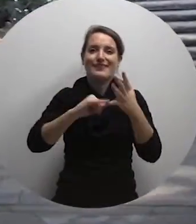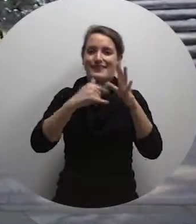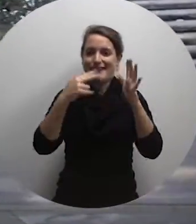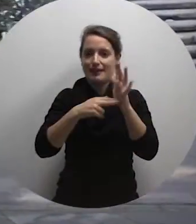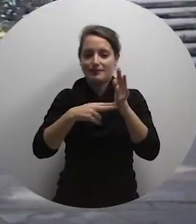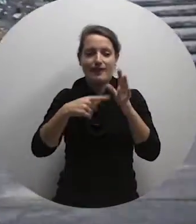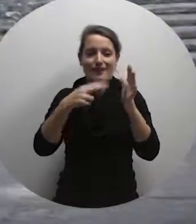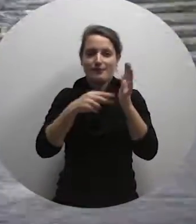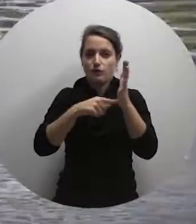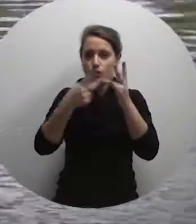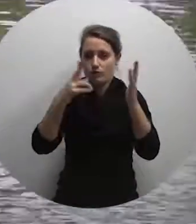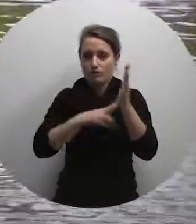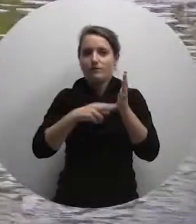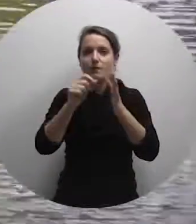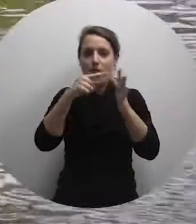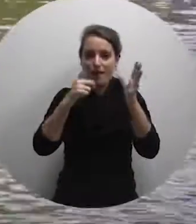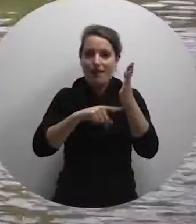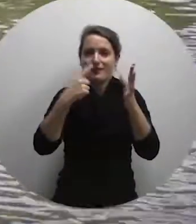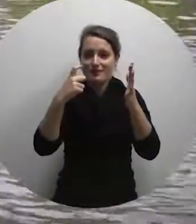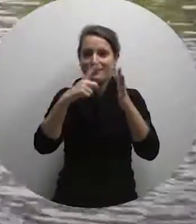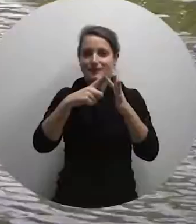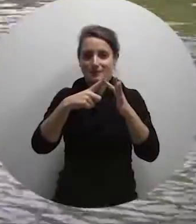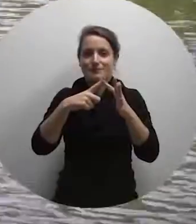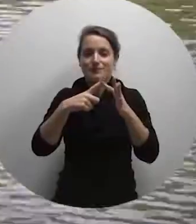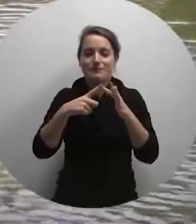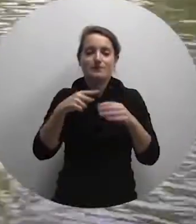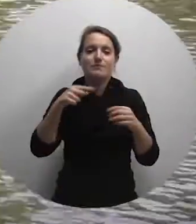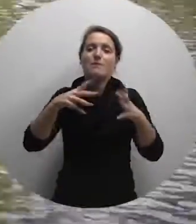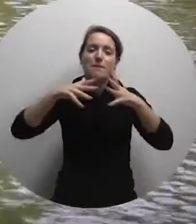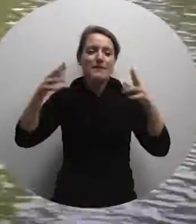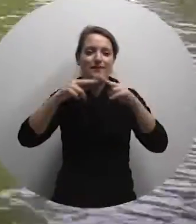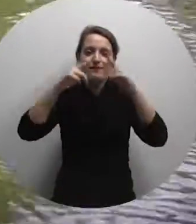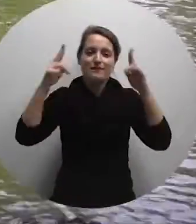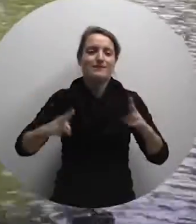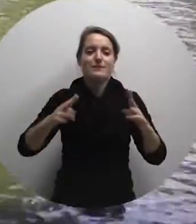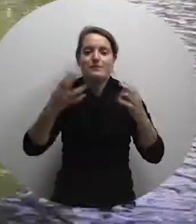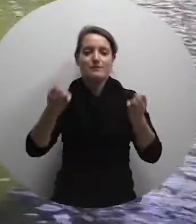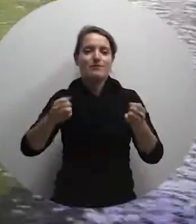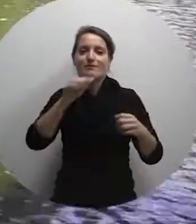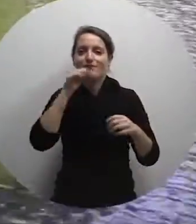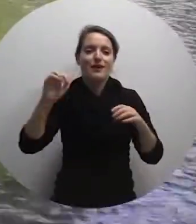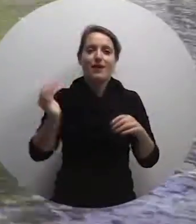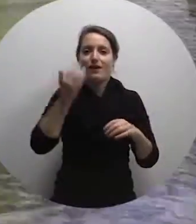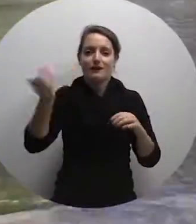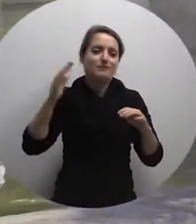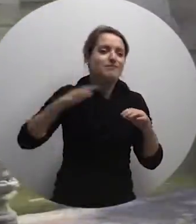Palace and Gardens, which is another magnificent villa surrounded by lush countryside.